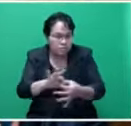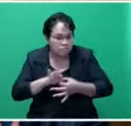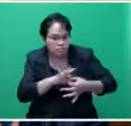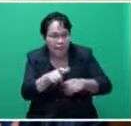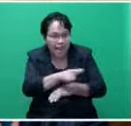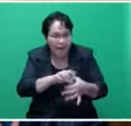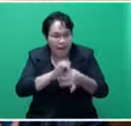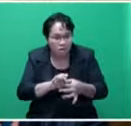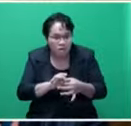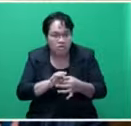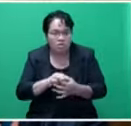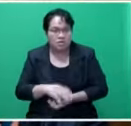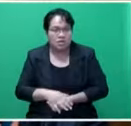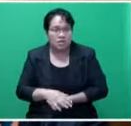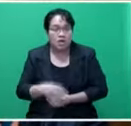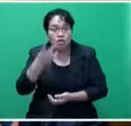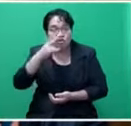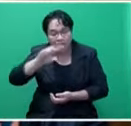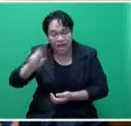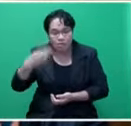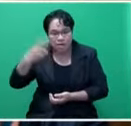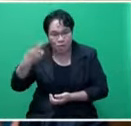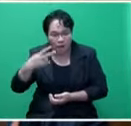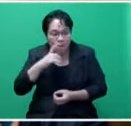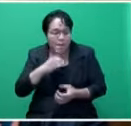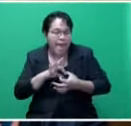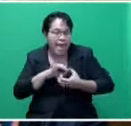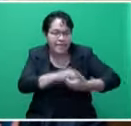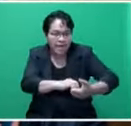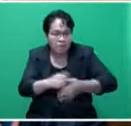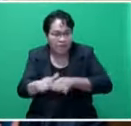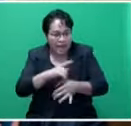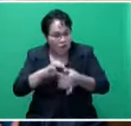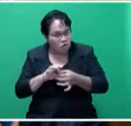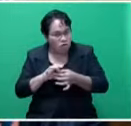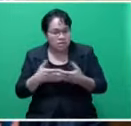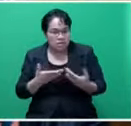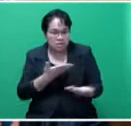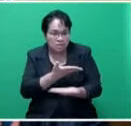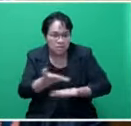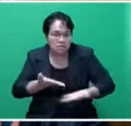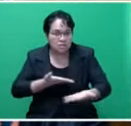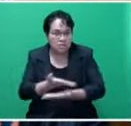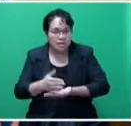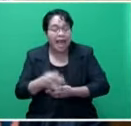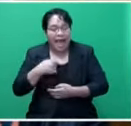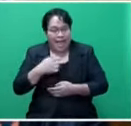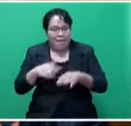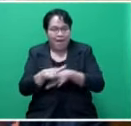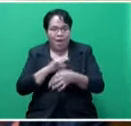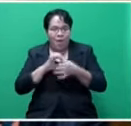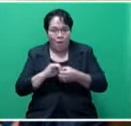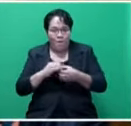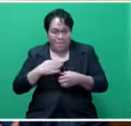Take into account CED 2012. Engage with the landowners. We are all landowners here. I am a landowner.